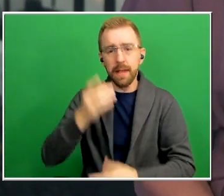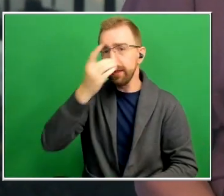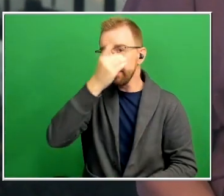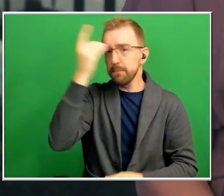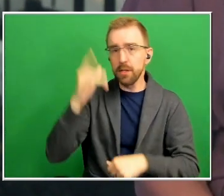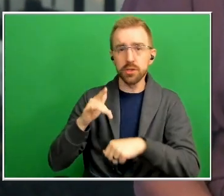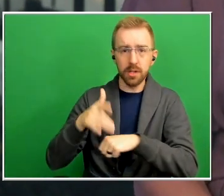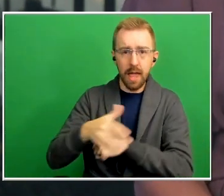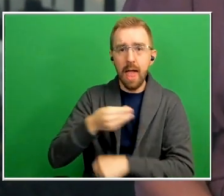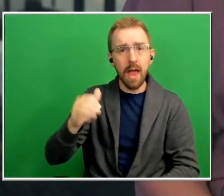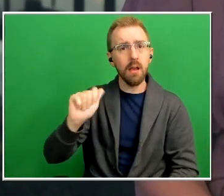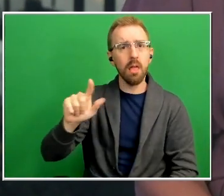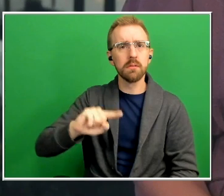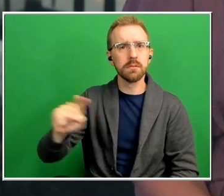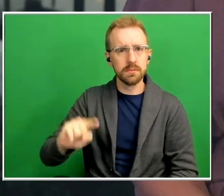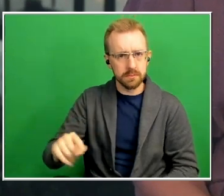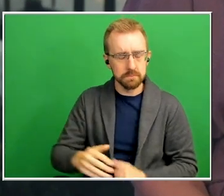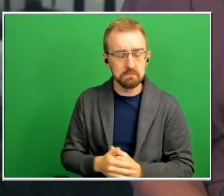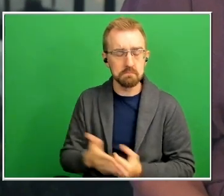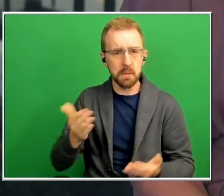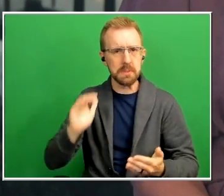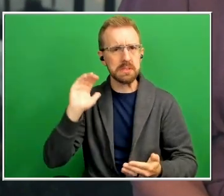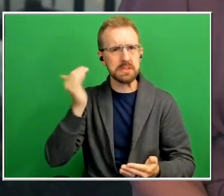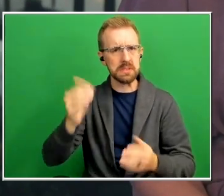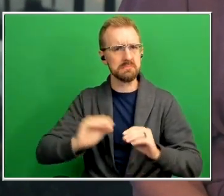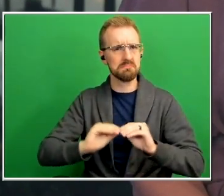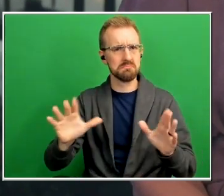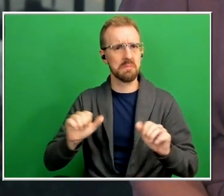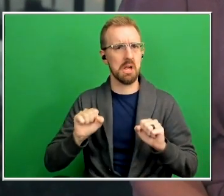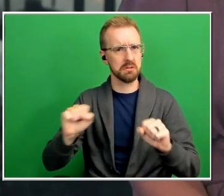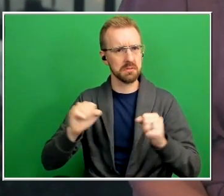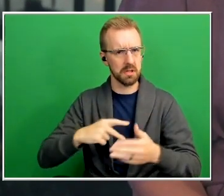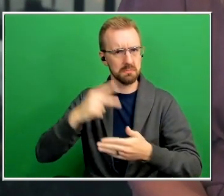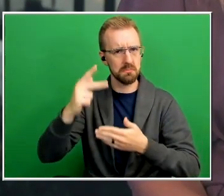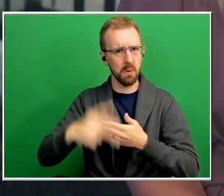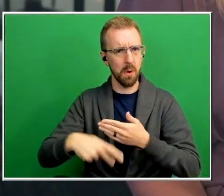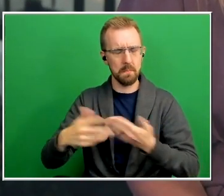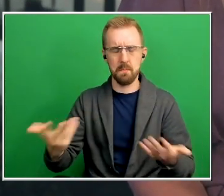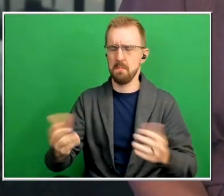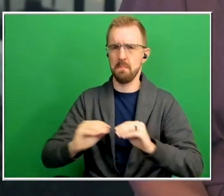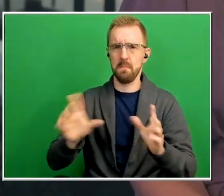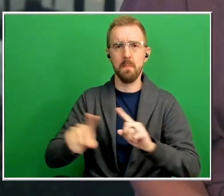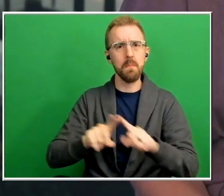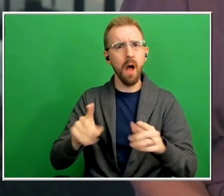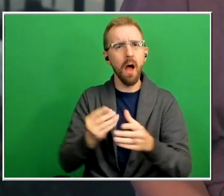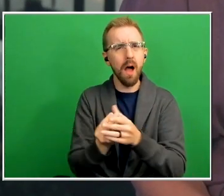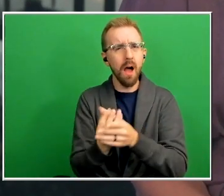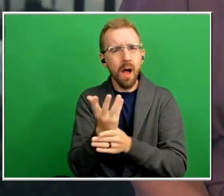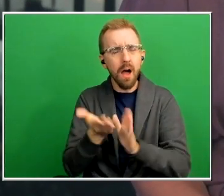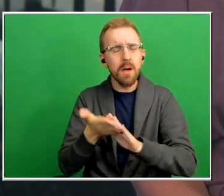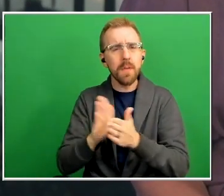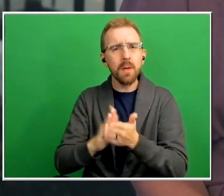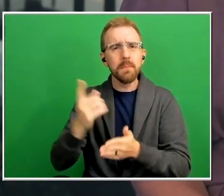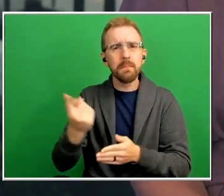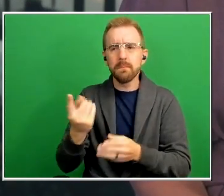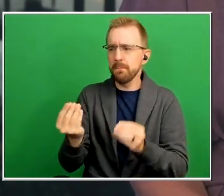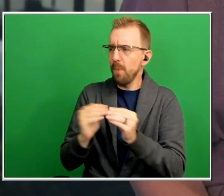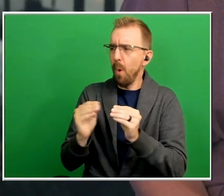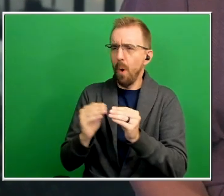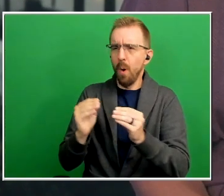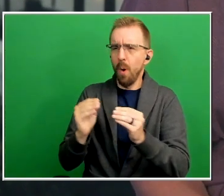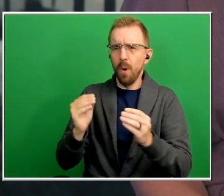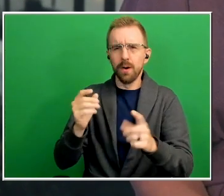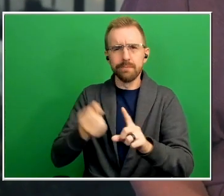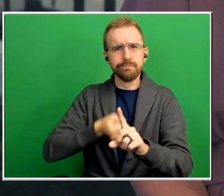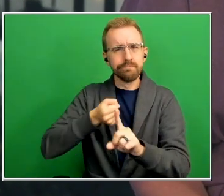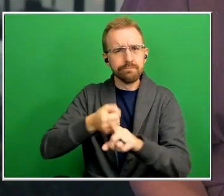might seem like a straightforward exercise program but it's blossomed into something much more profound the ripple effects of this